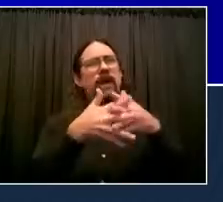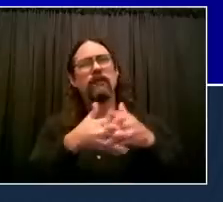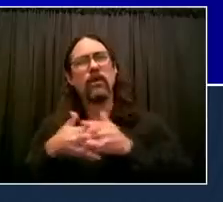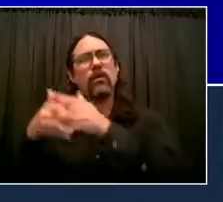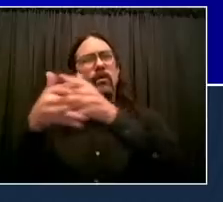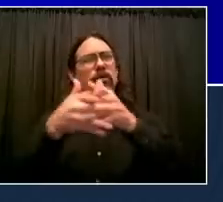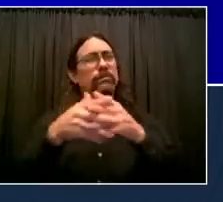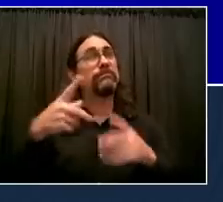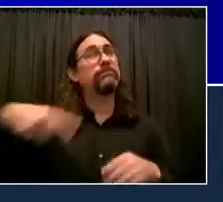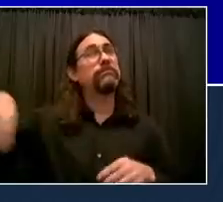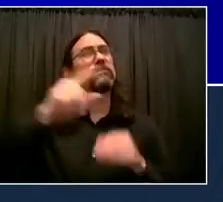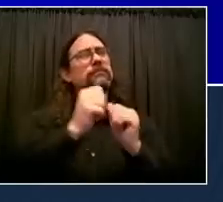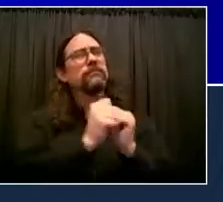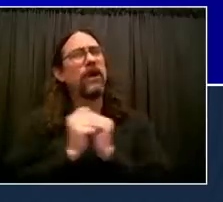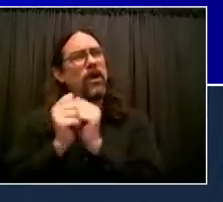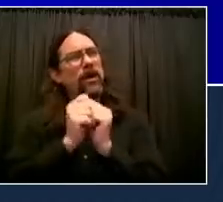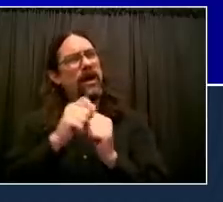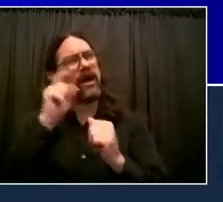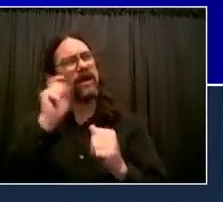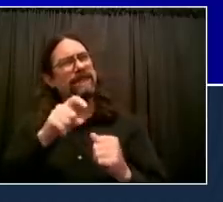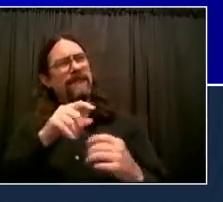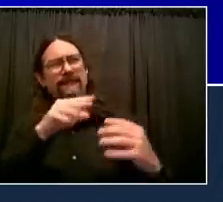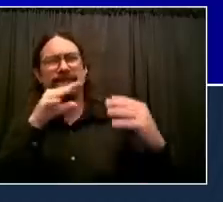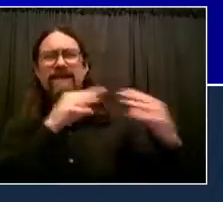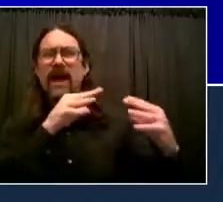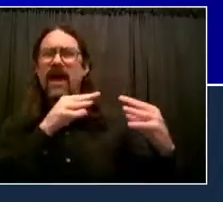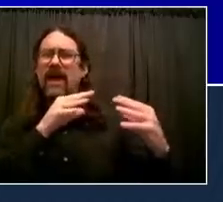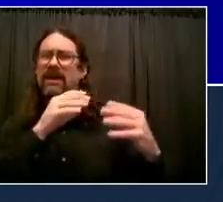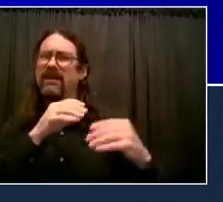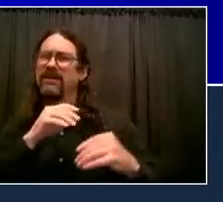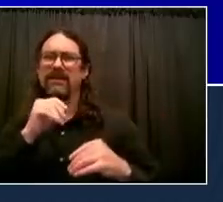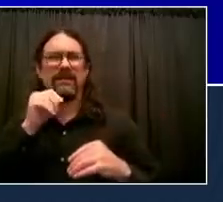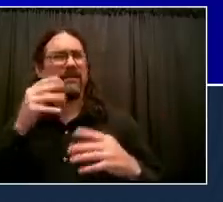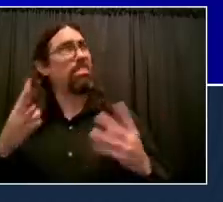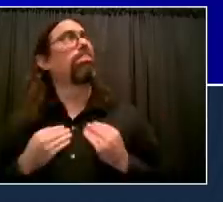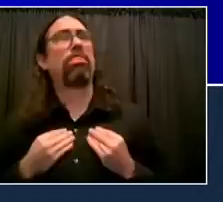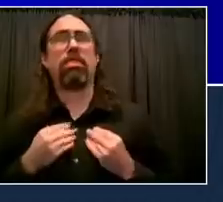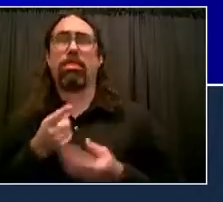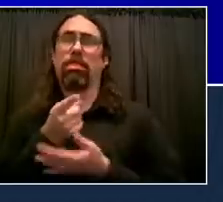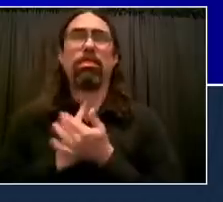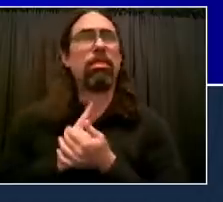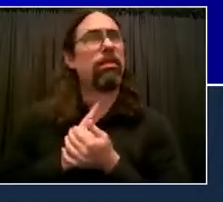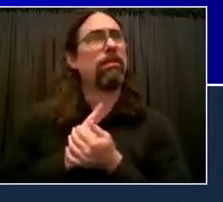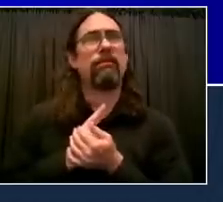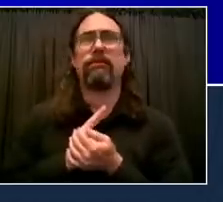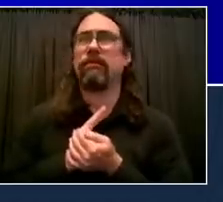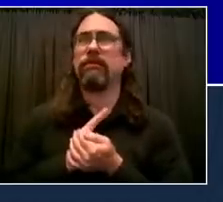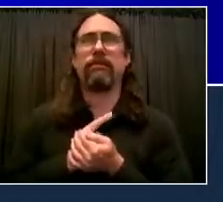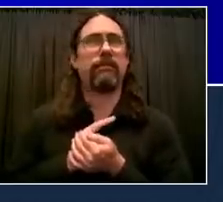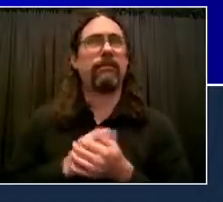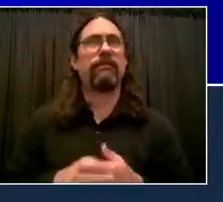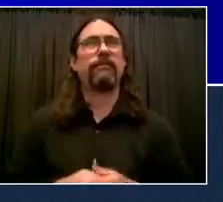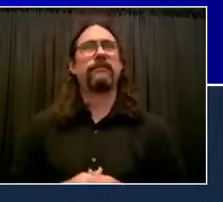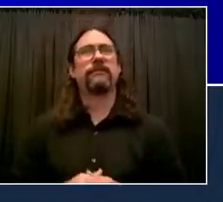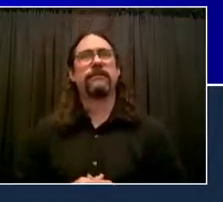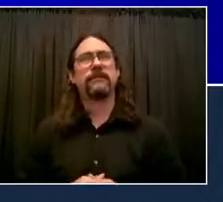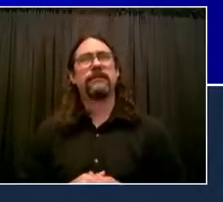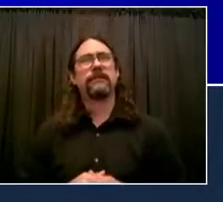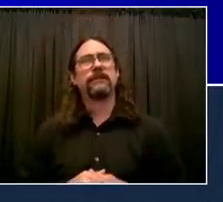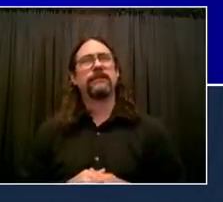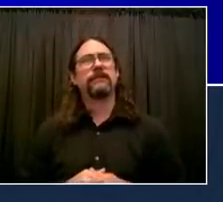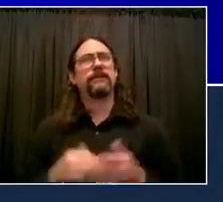unacceptable uh and and on top of all that is what they've done what this court has done and the supreme court's inaction